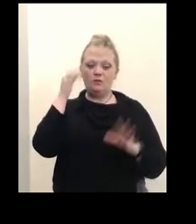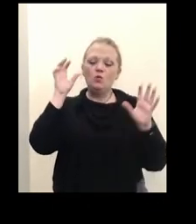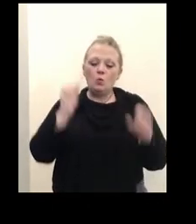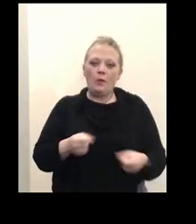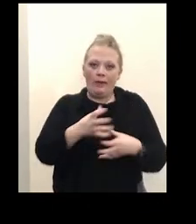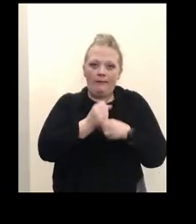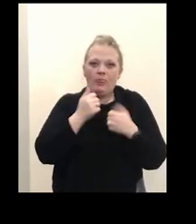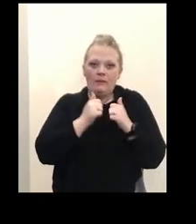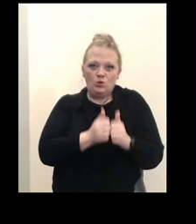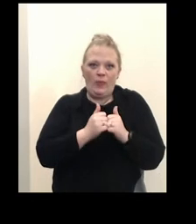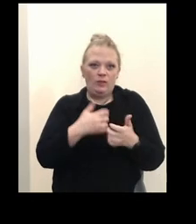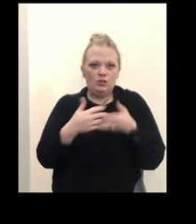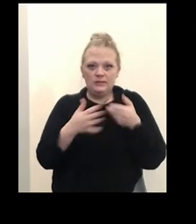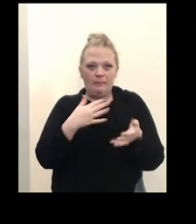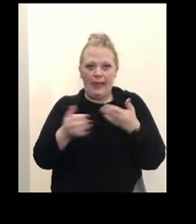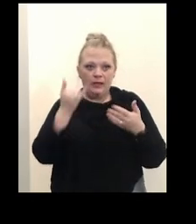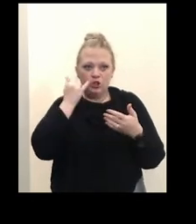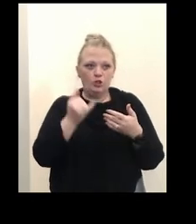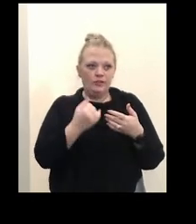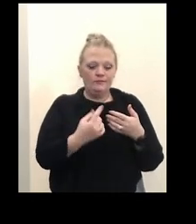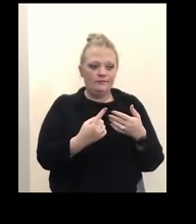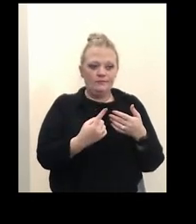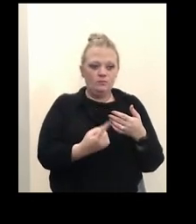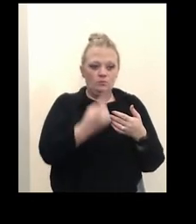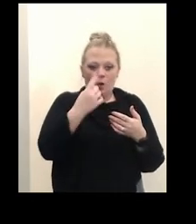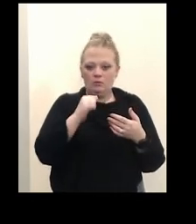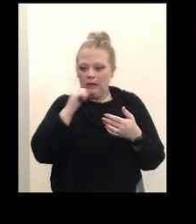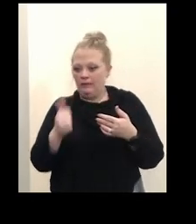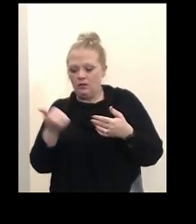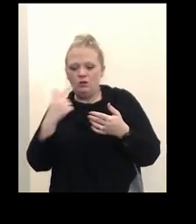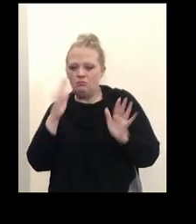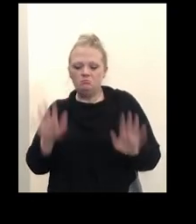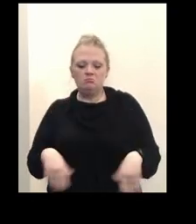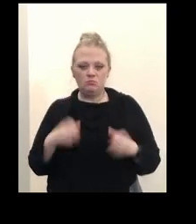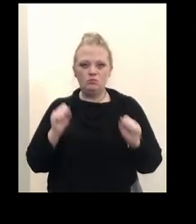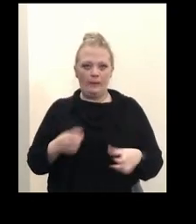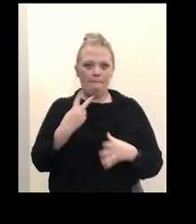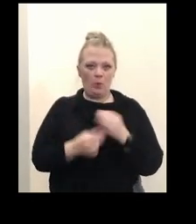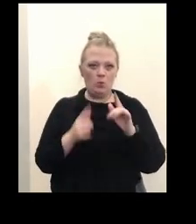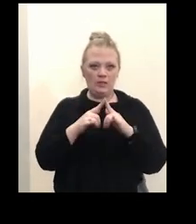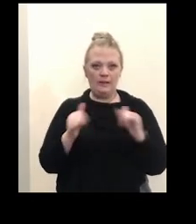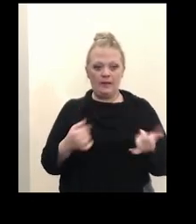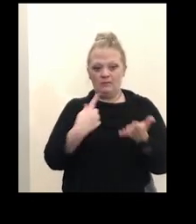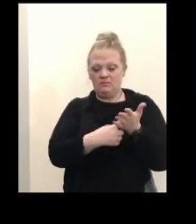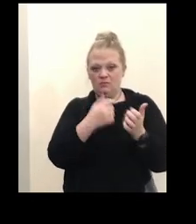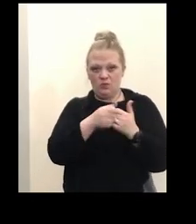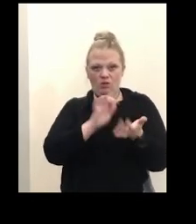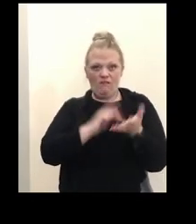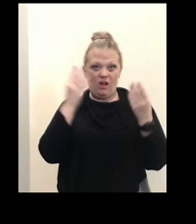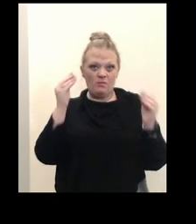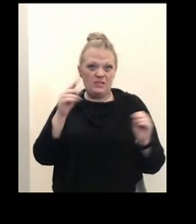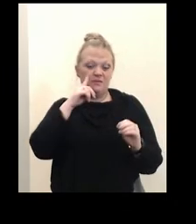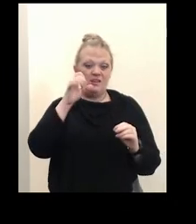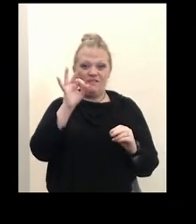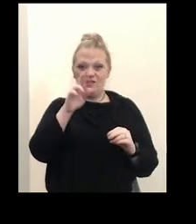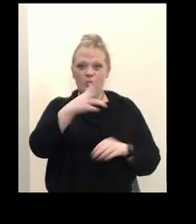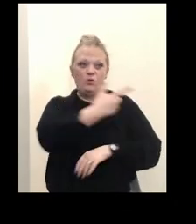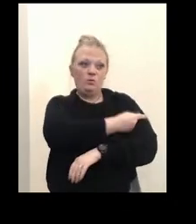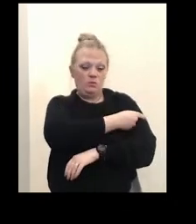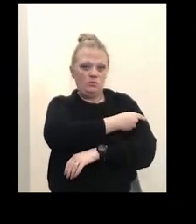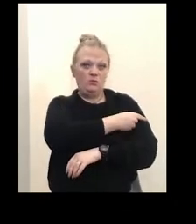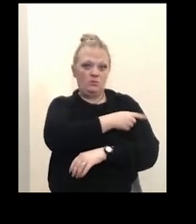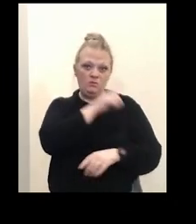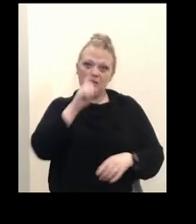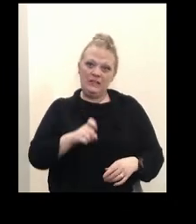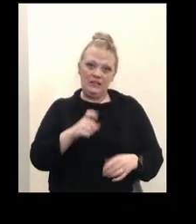um look at uh talk to your health care provider talk to your pharmacy get a flu vaccine because that is another infectious disease that can